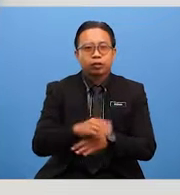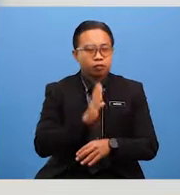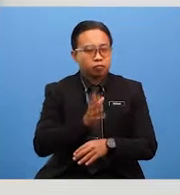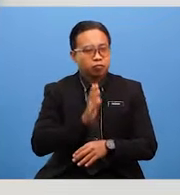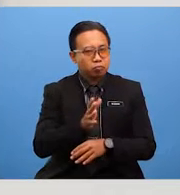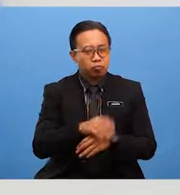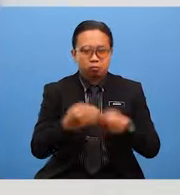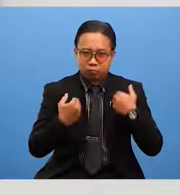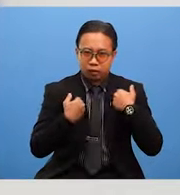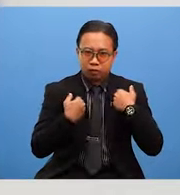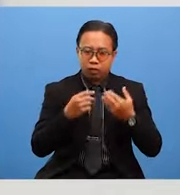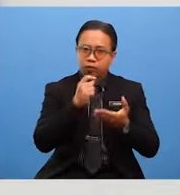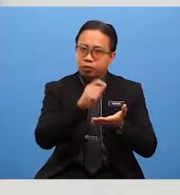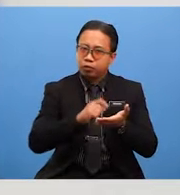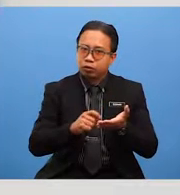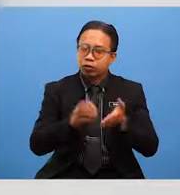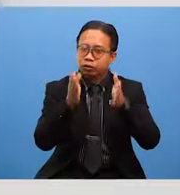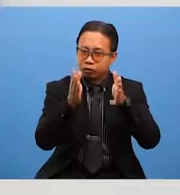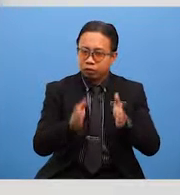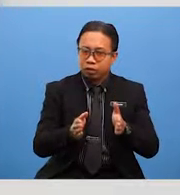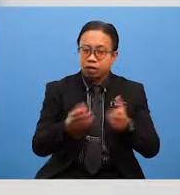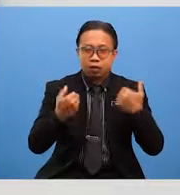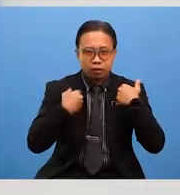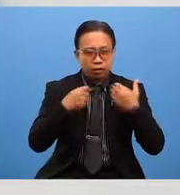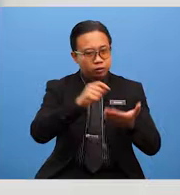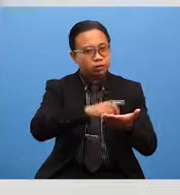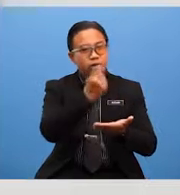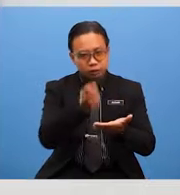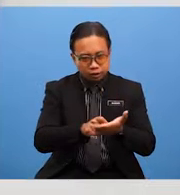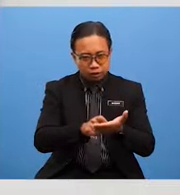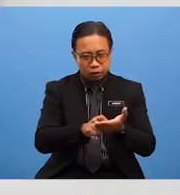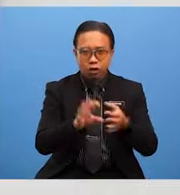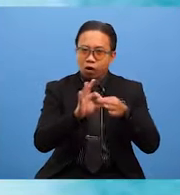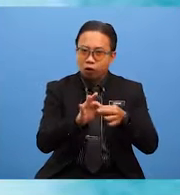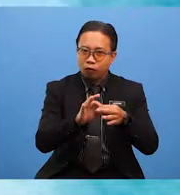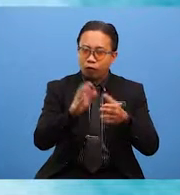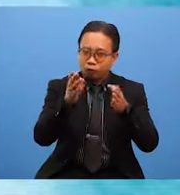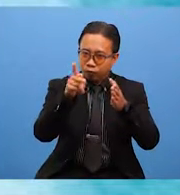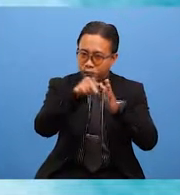reported by, has the signature of the writer and the writer's position.